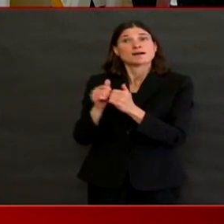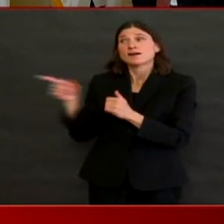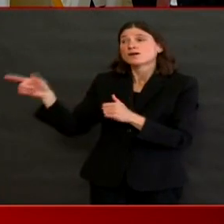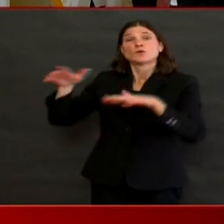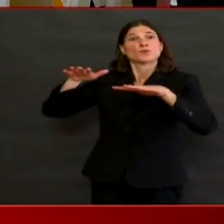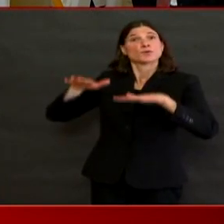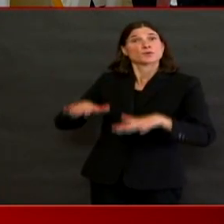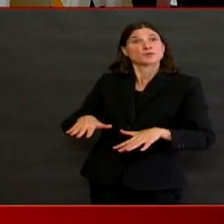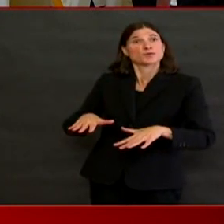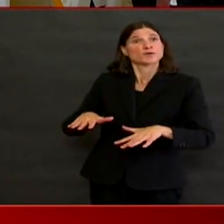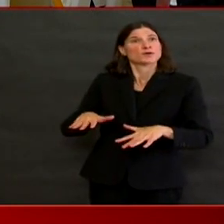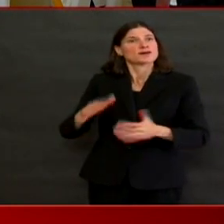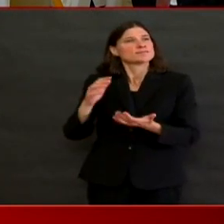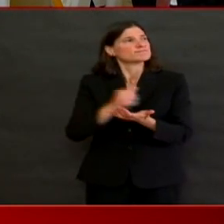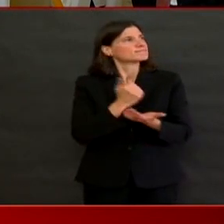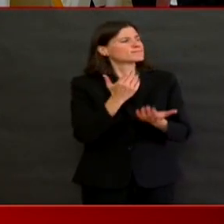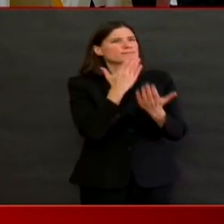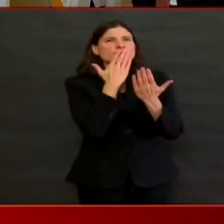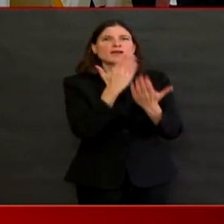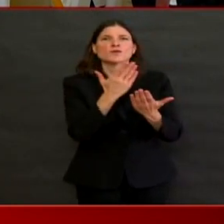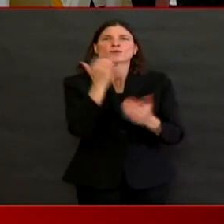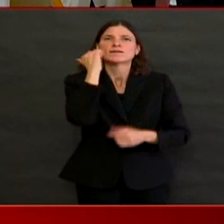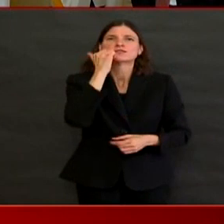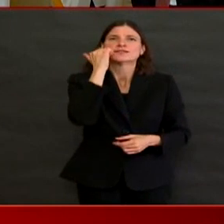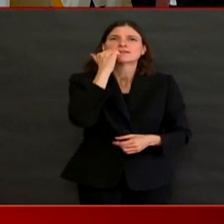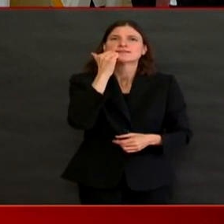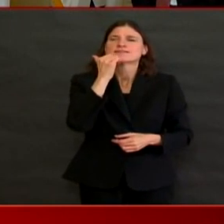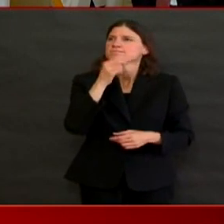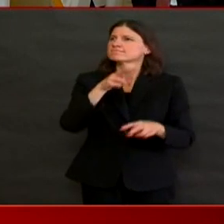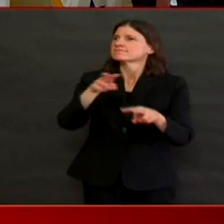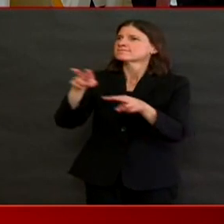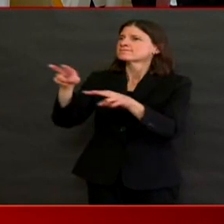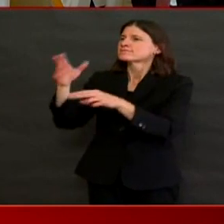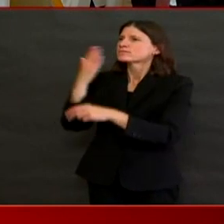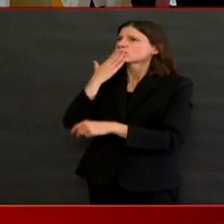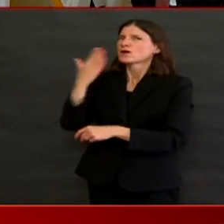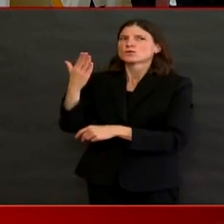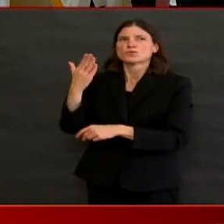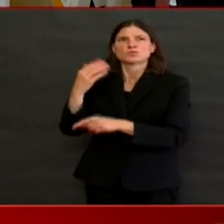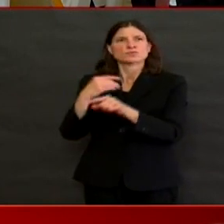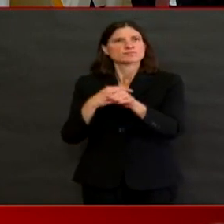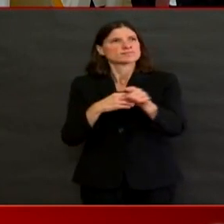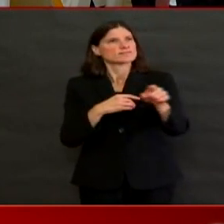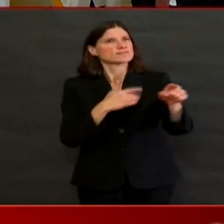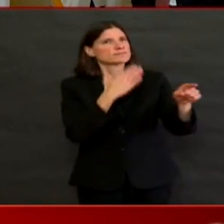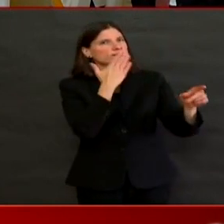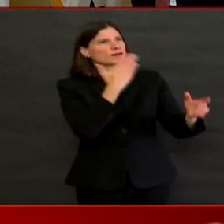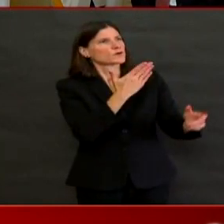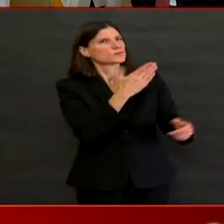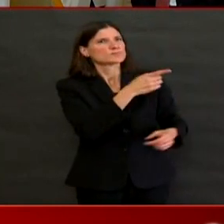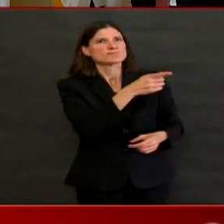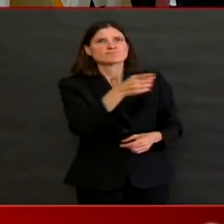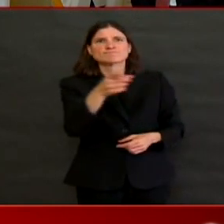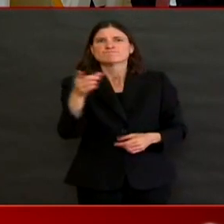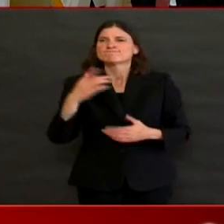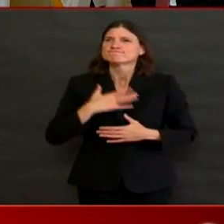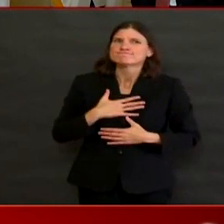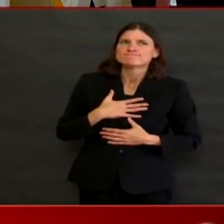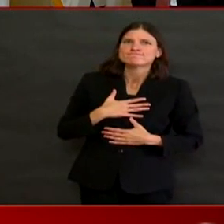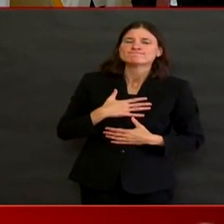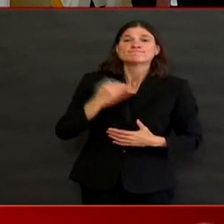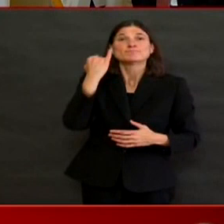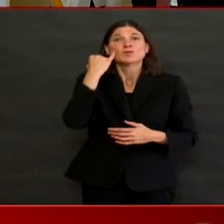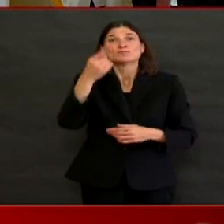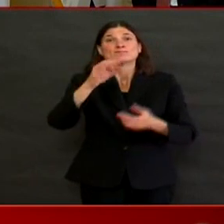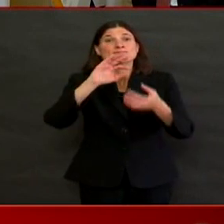have to be thankful for. You know, if we're not able to get together with family